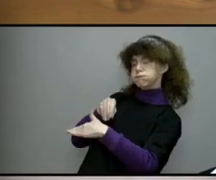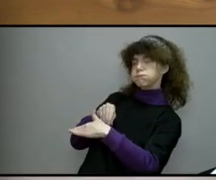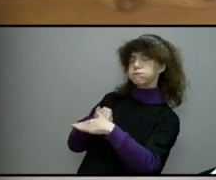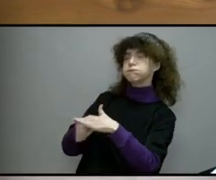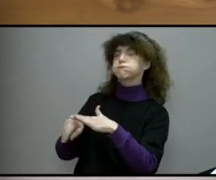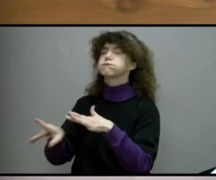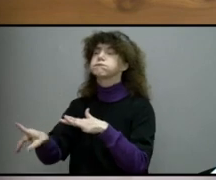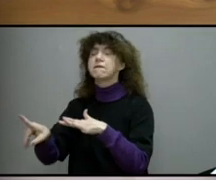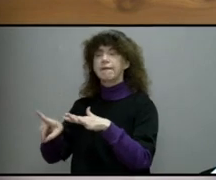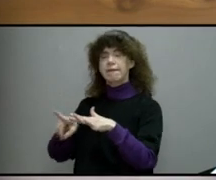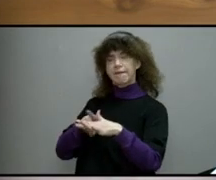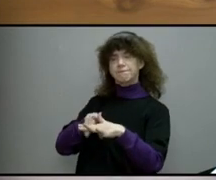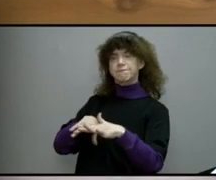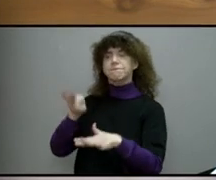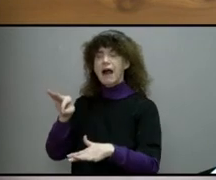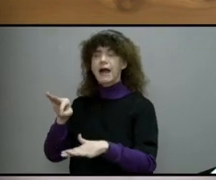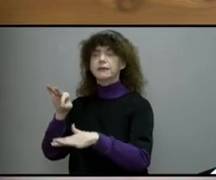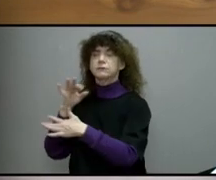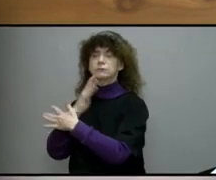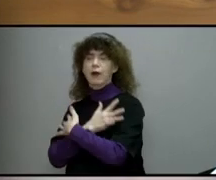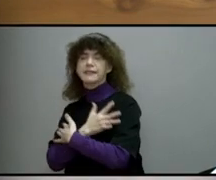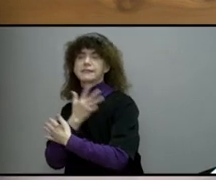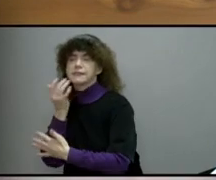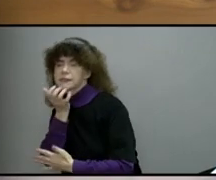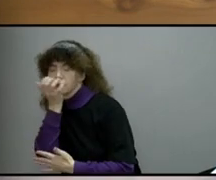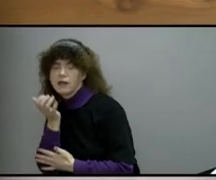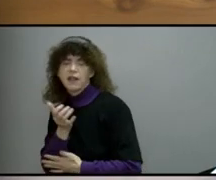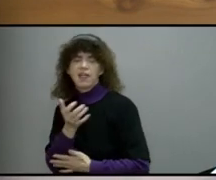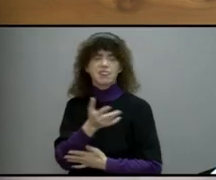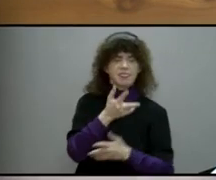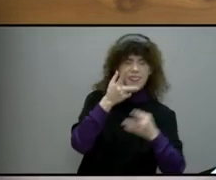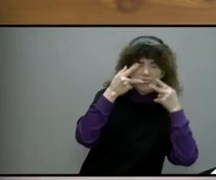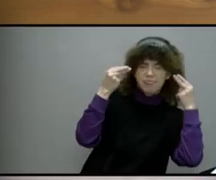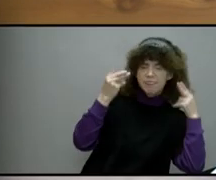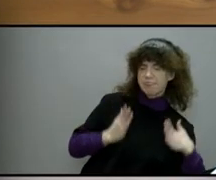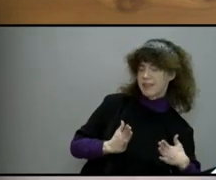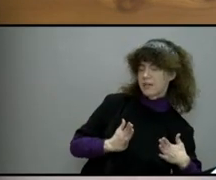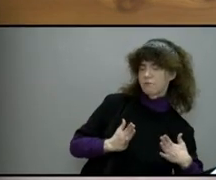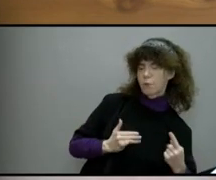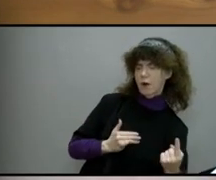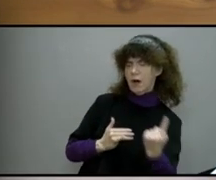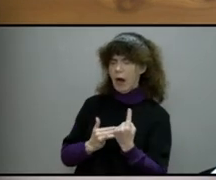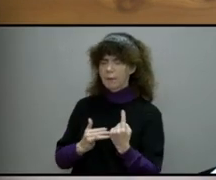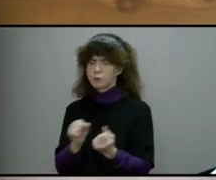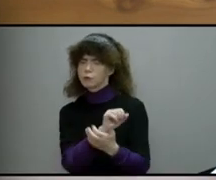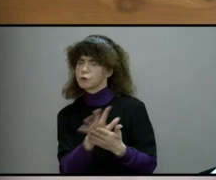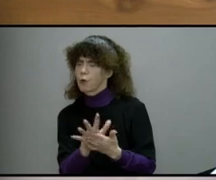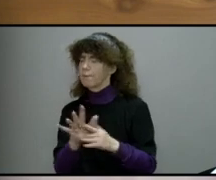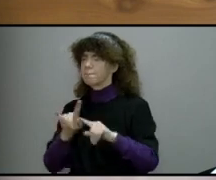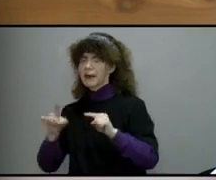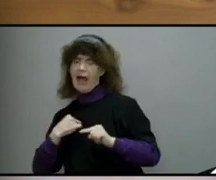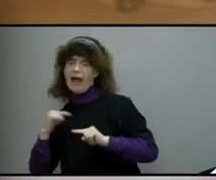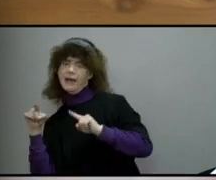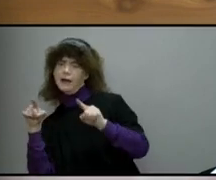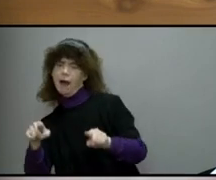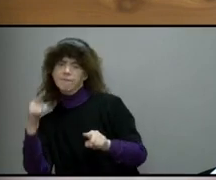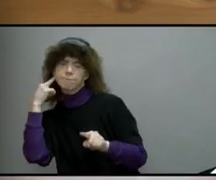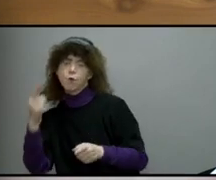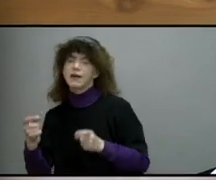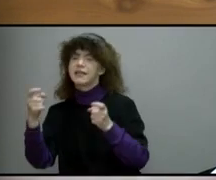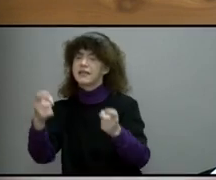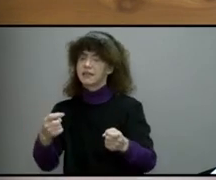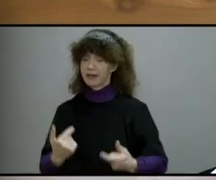pasture. The thief comes only to steal and kill and destroy. I came that they may have life